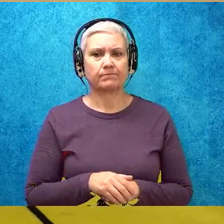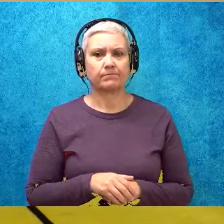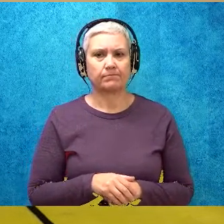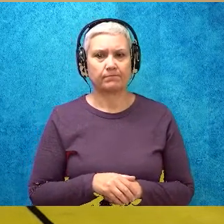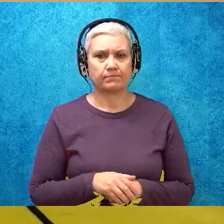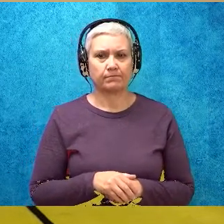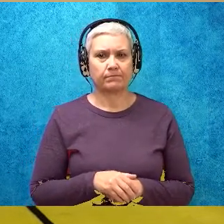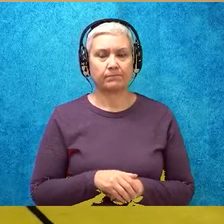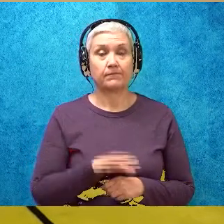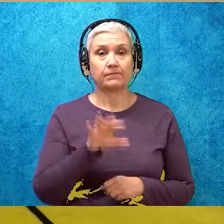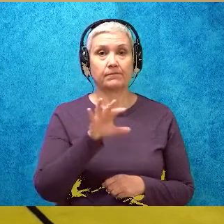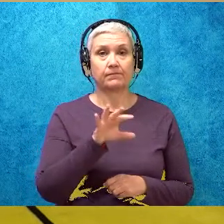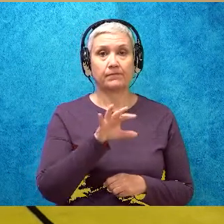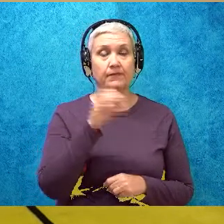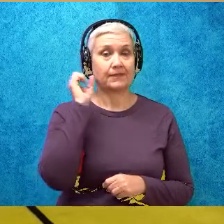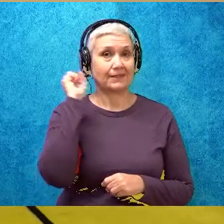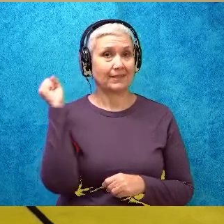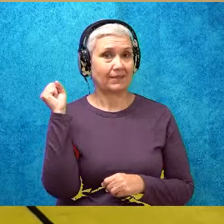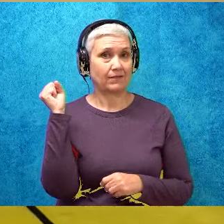Sound.